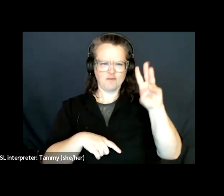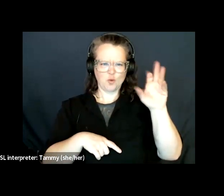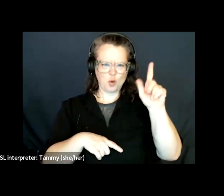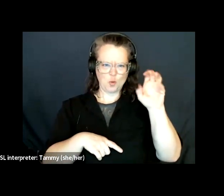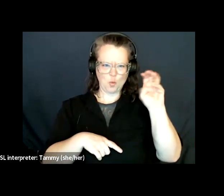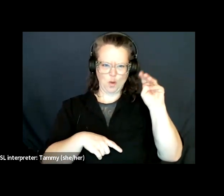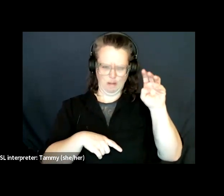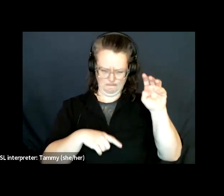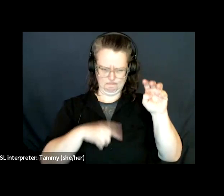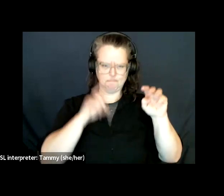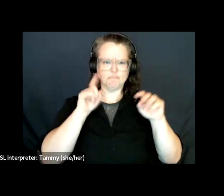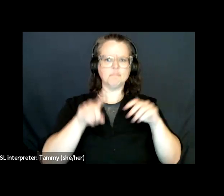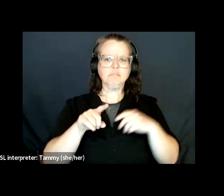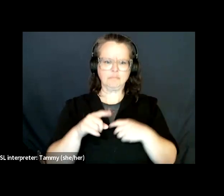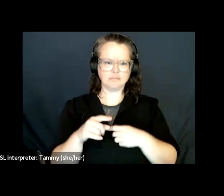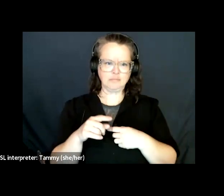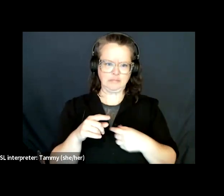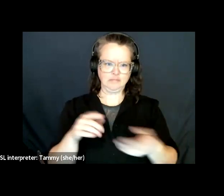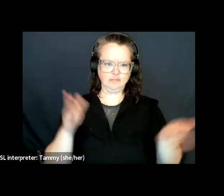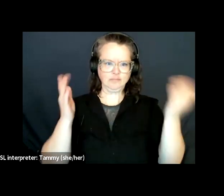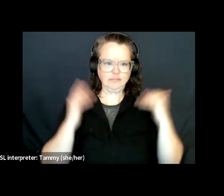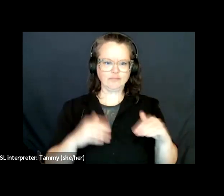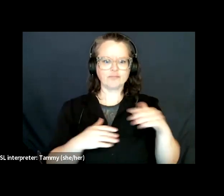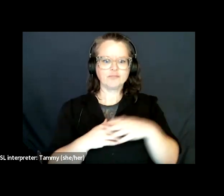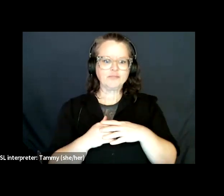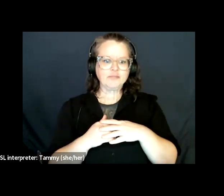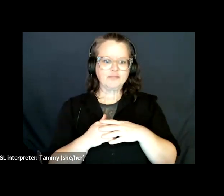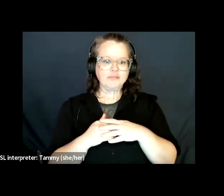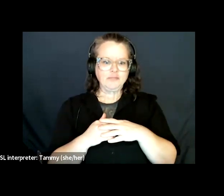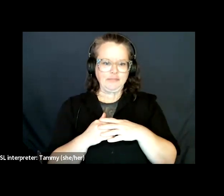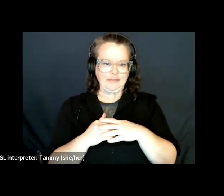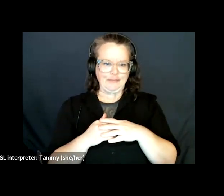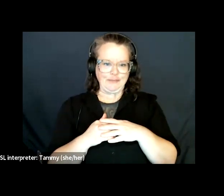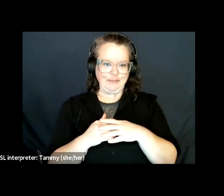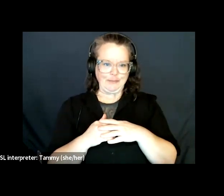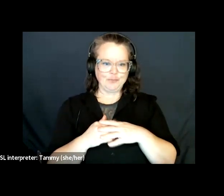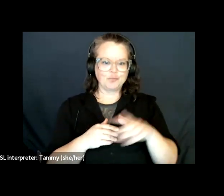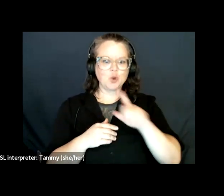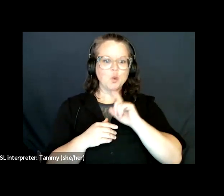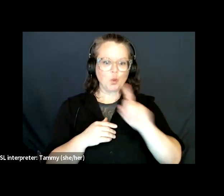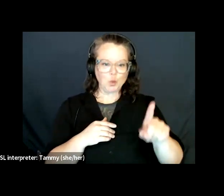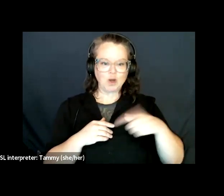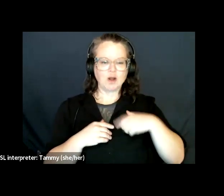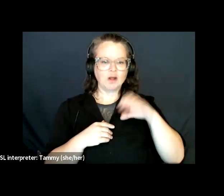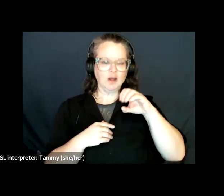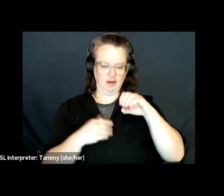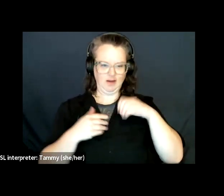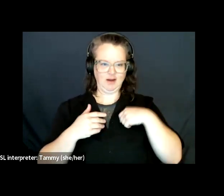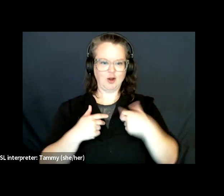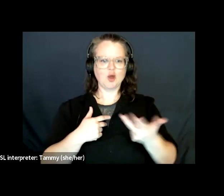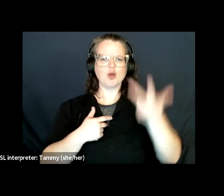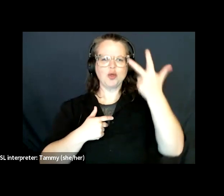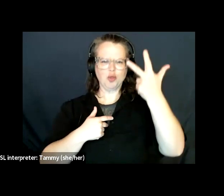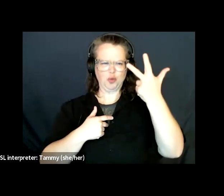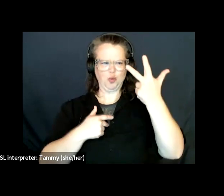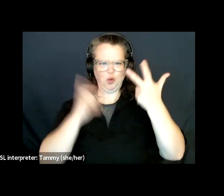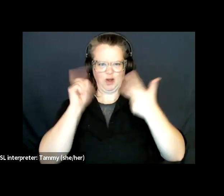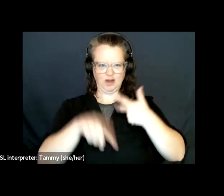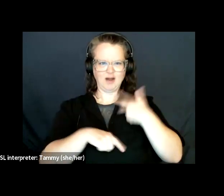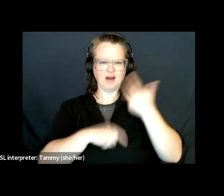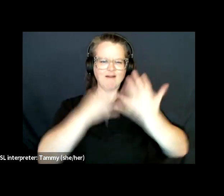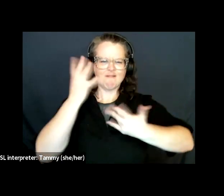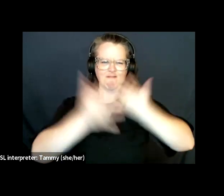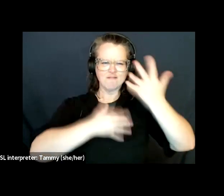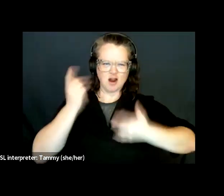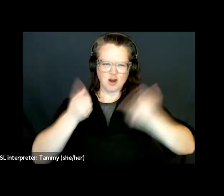of First Nations, which includes the Ojibwa, the Odawa, and the